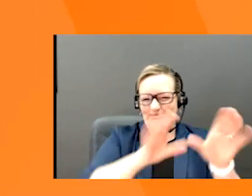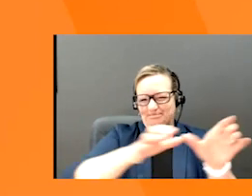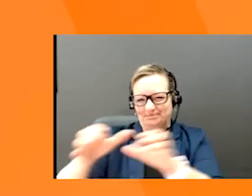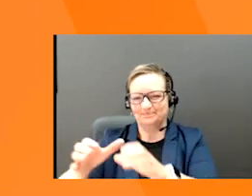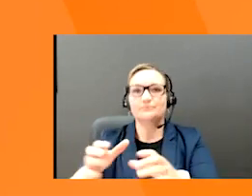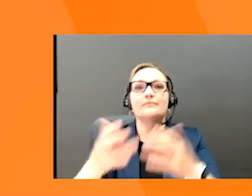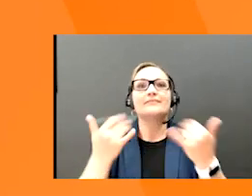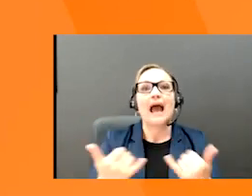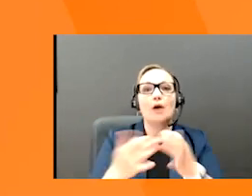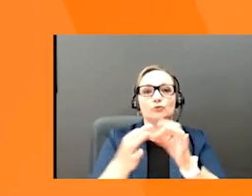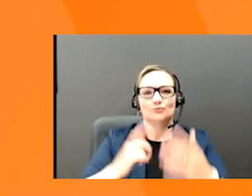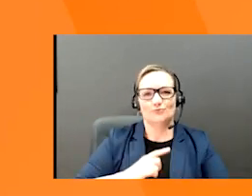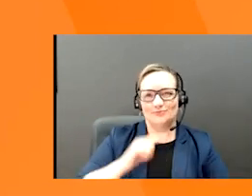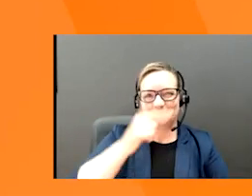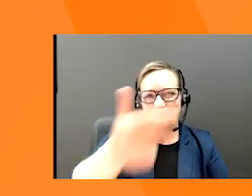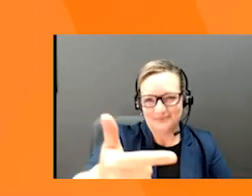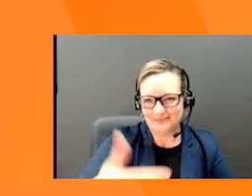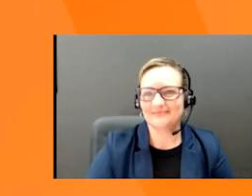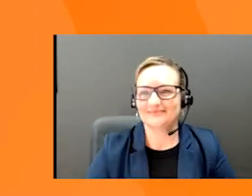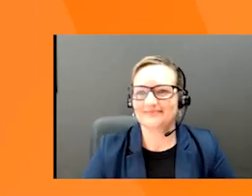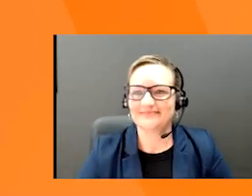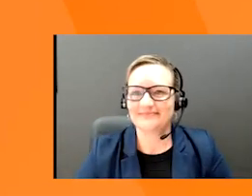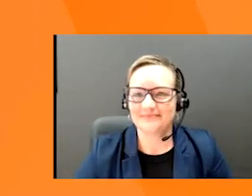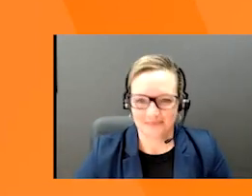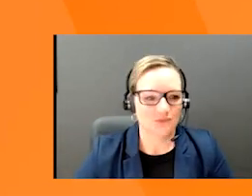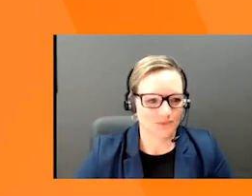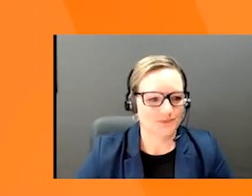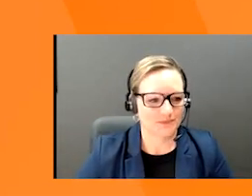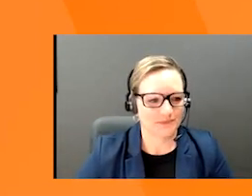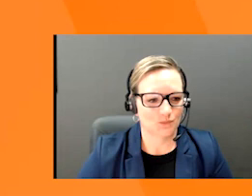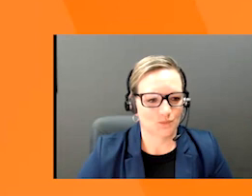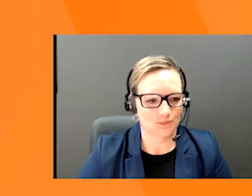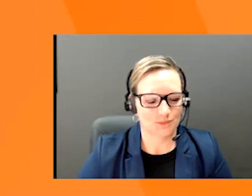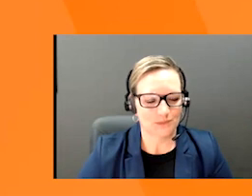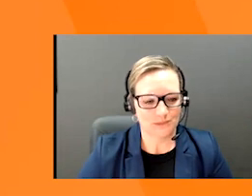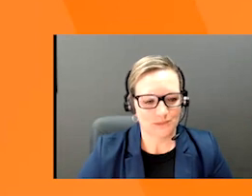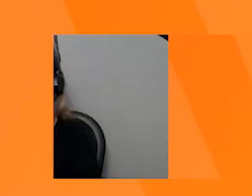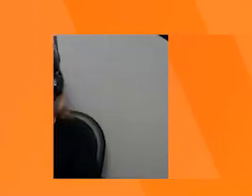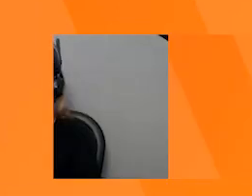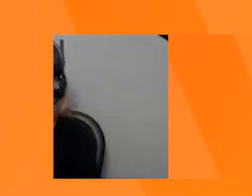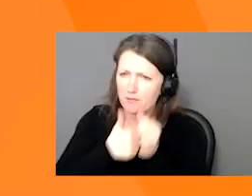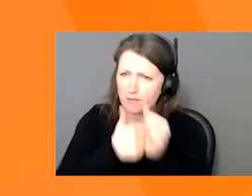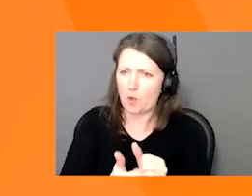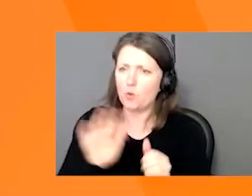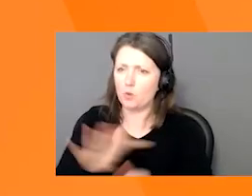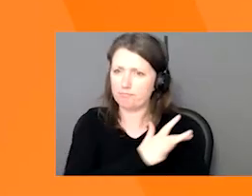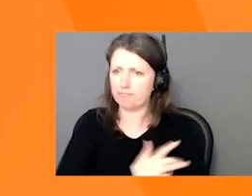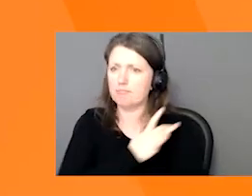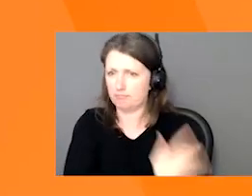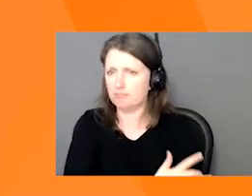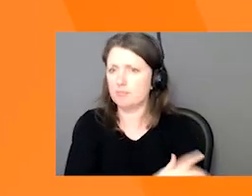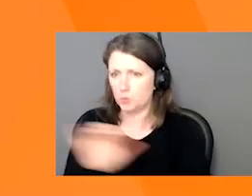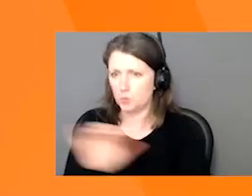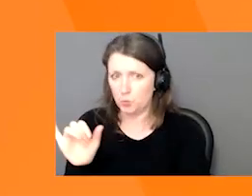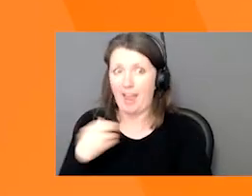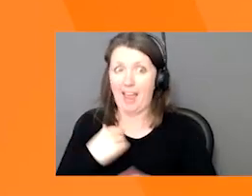Depending on your product or service, and in what province and city you're operating your business, you need to meet regulations from all